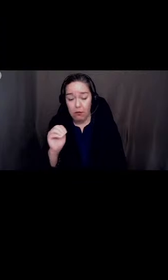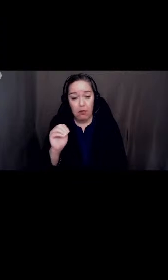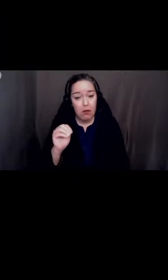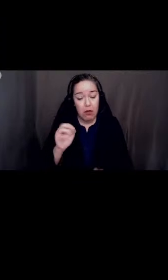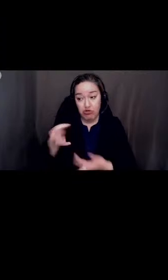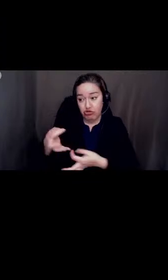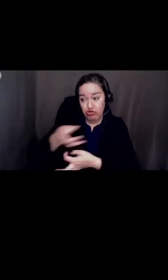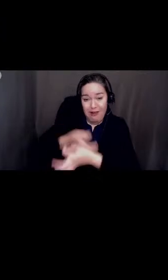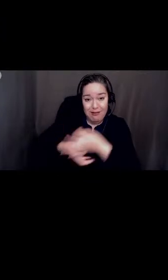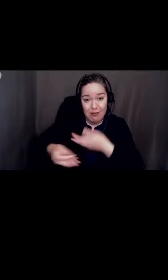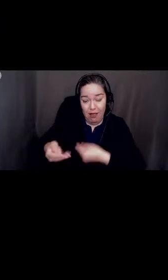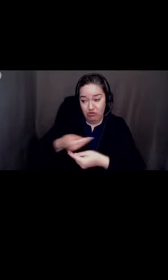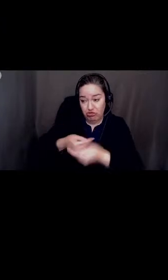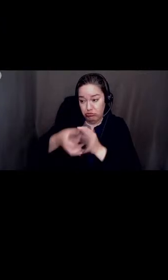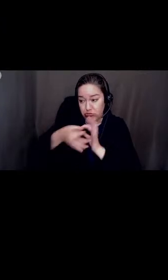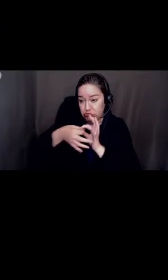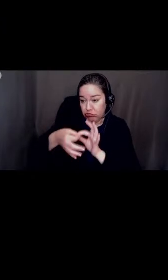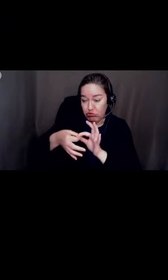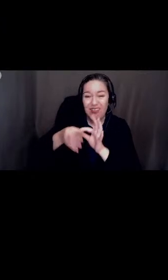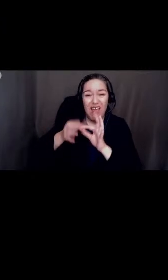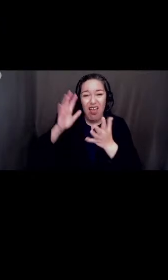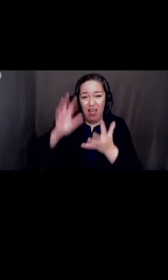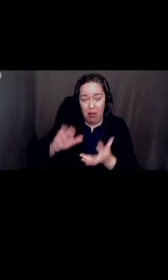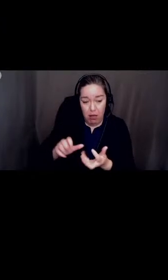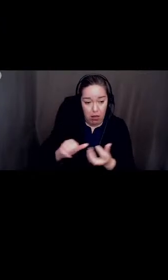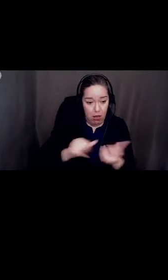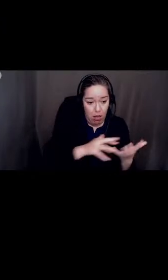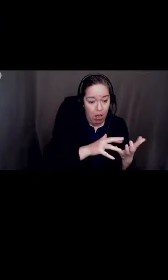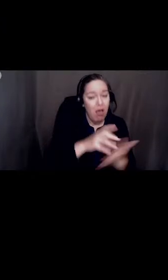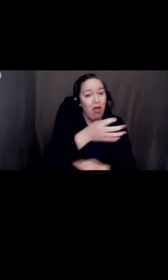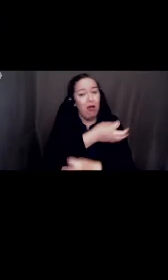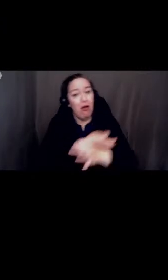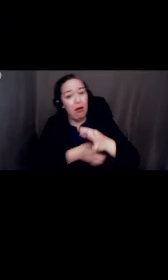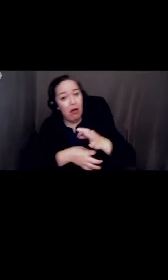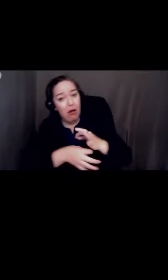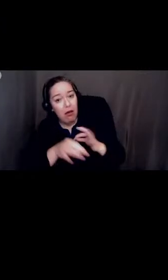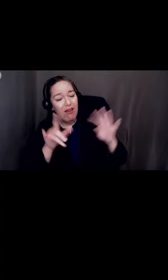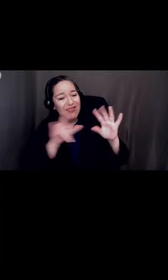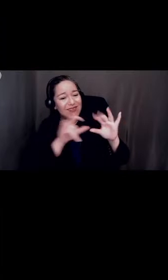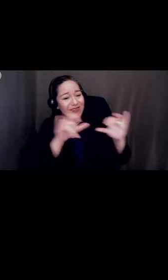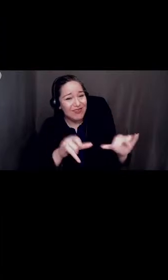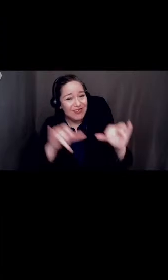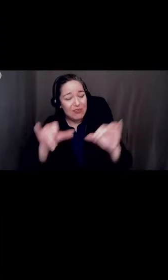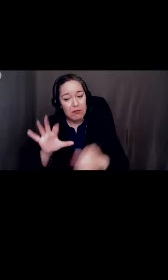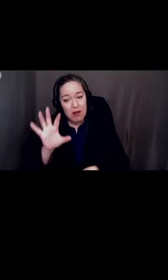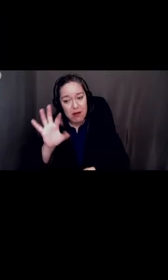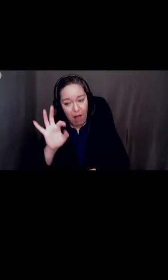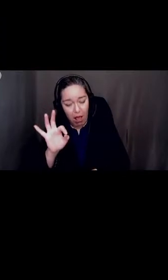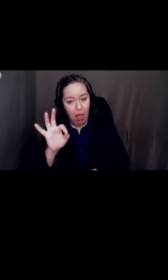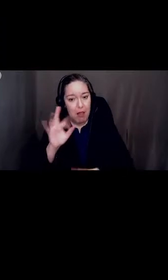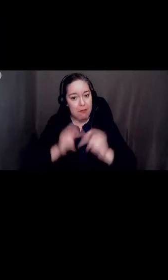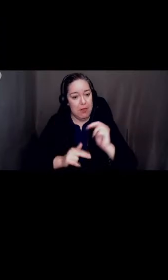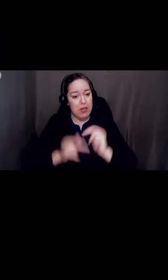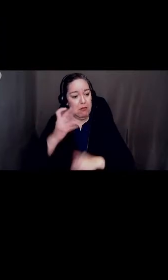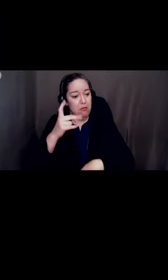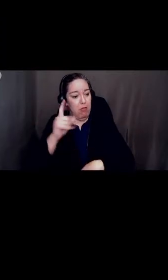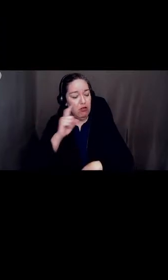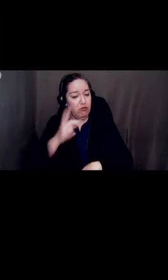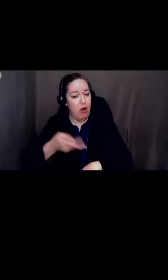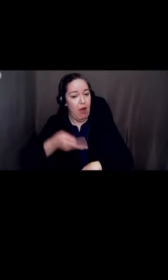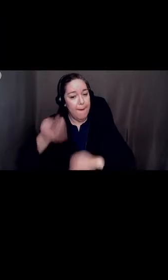systems that align with the nine building blocks of high performing systems? Our reality of